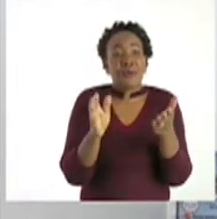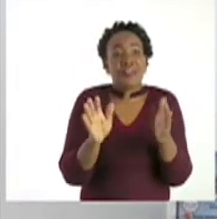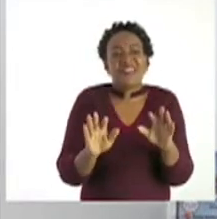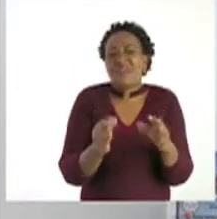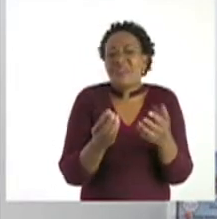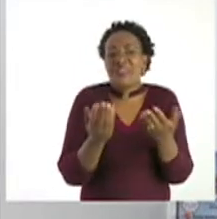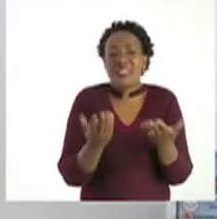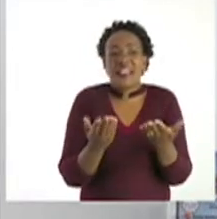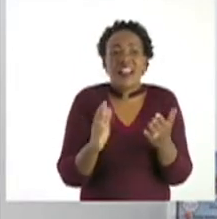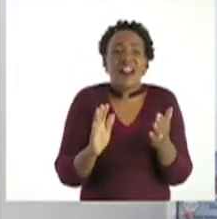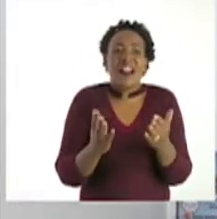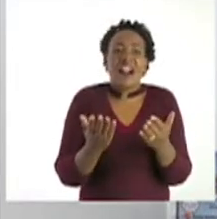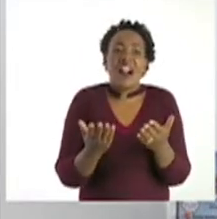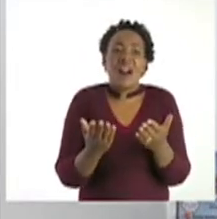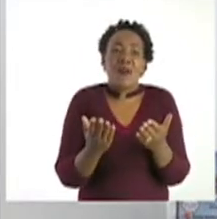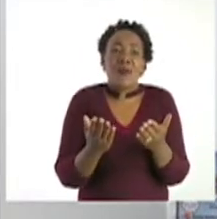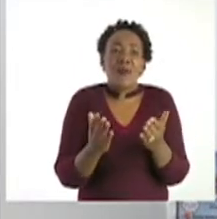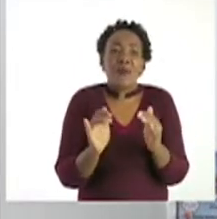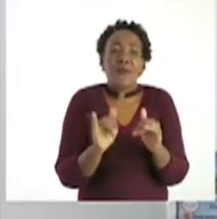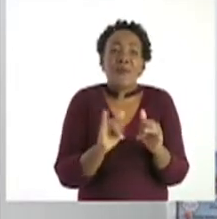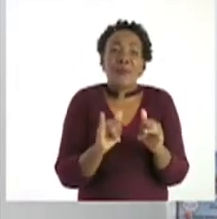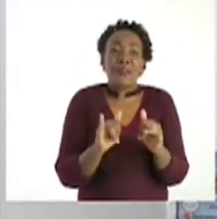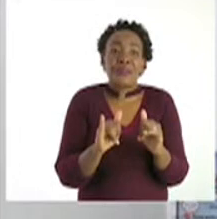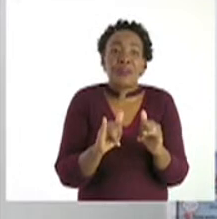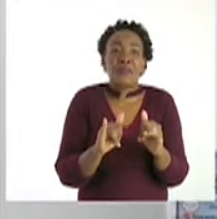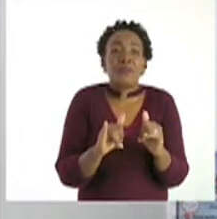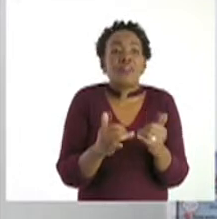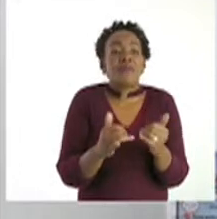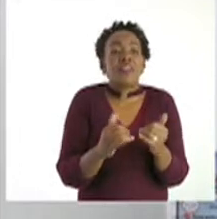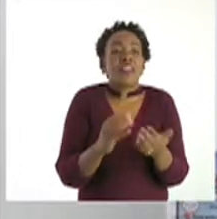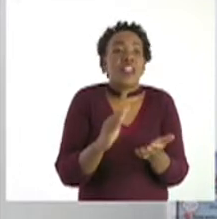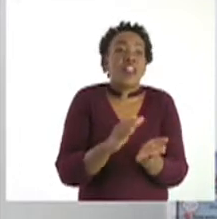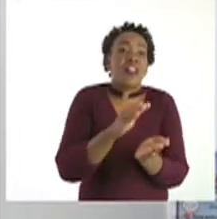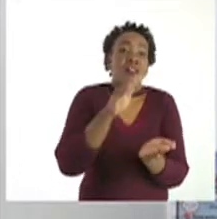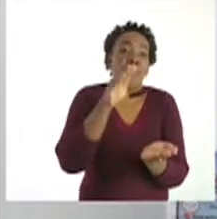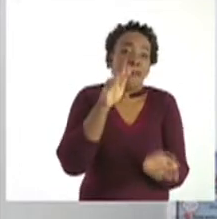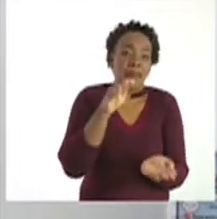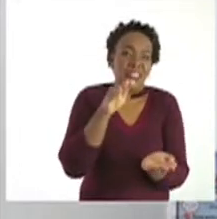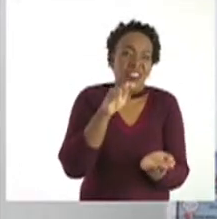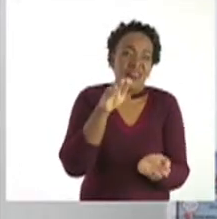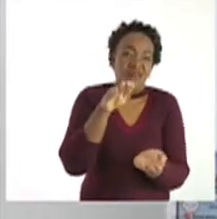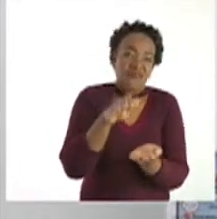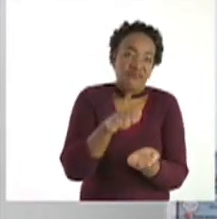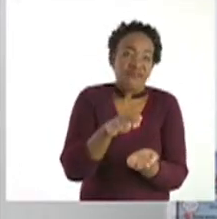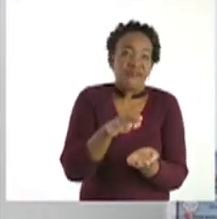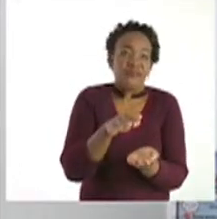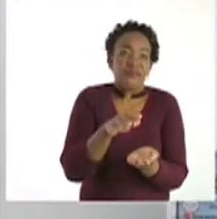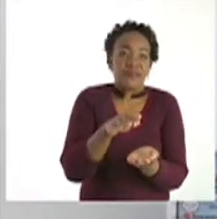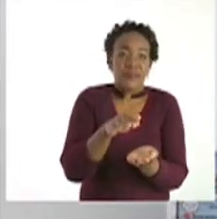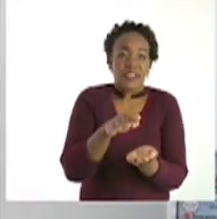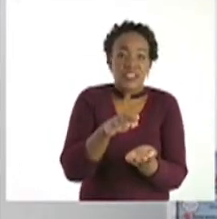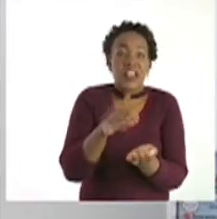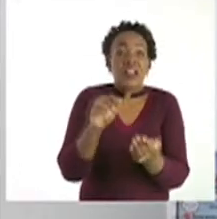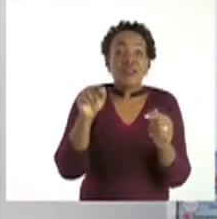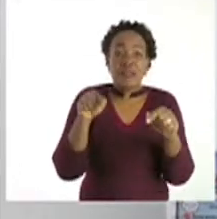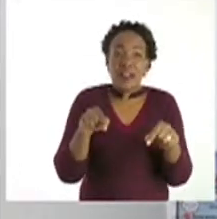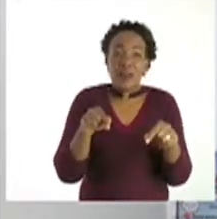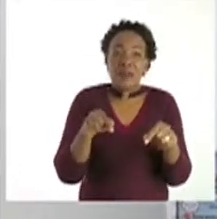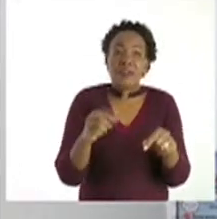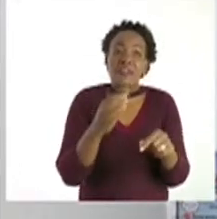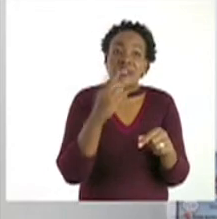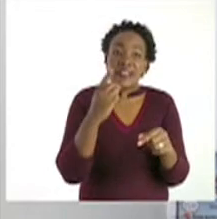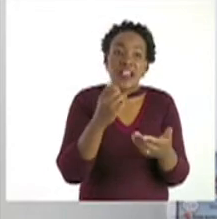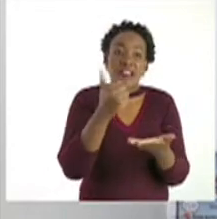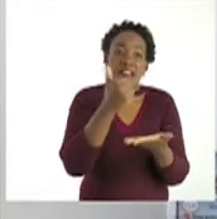small, the cup will be the first one, followed by the sanitizer.